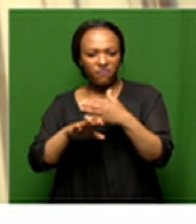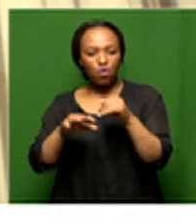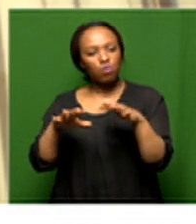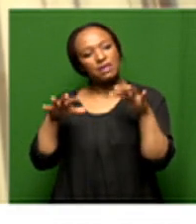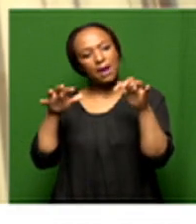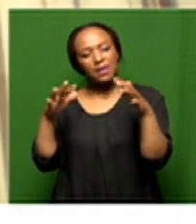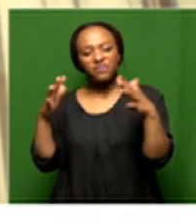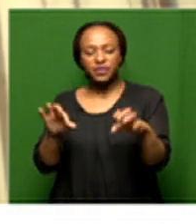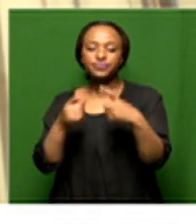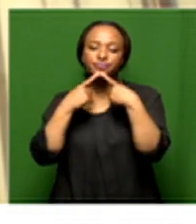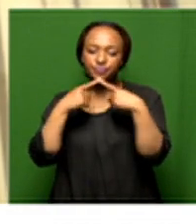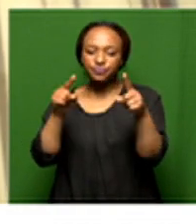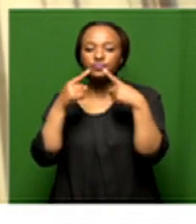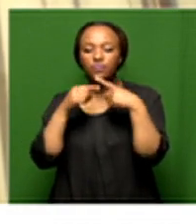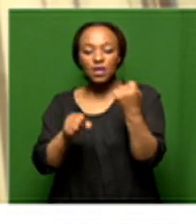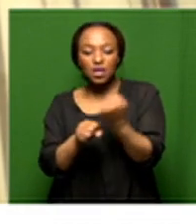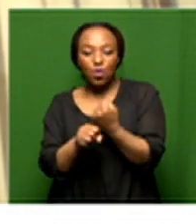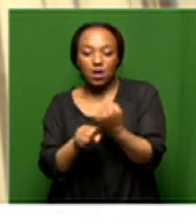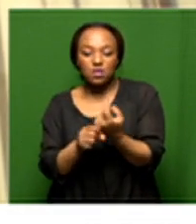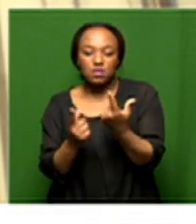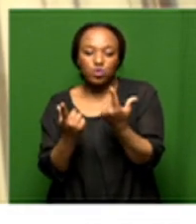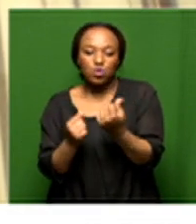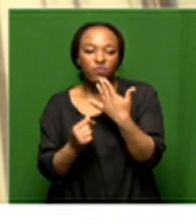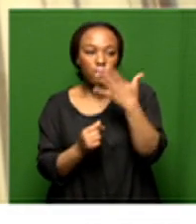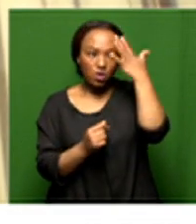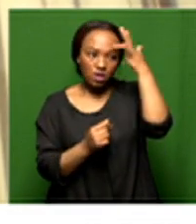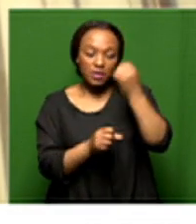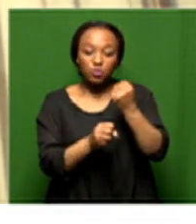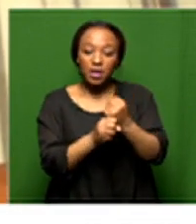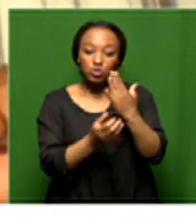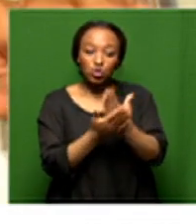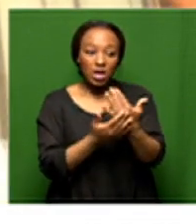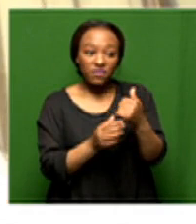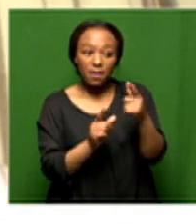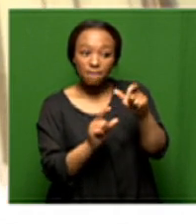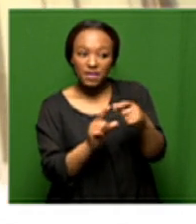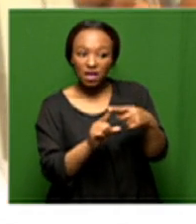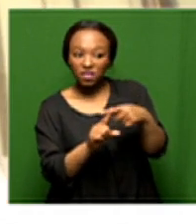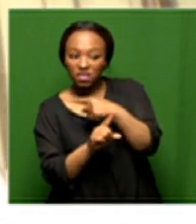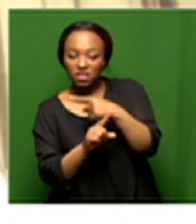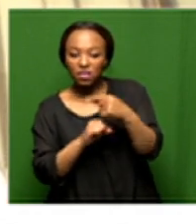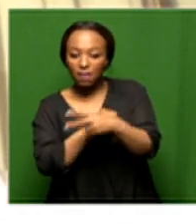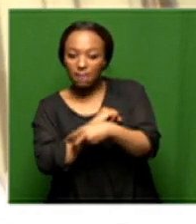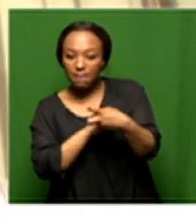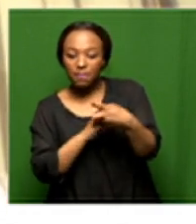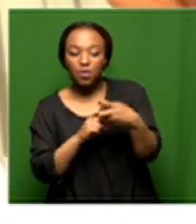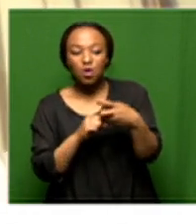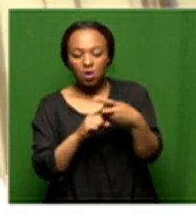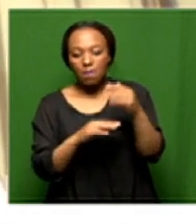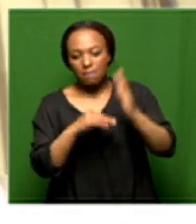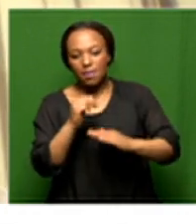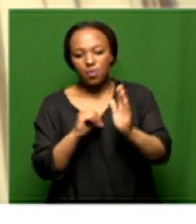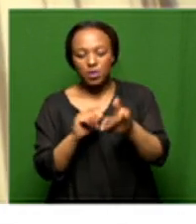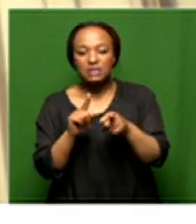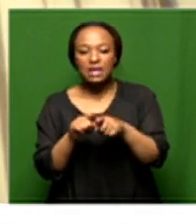indicating the work that we where the state is doing to ensure that there's consequent management then parliament is on overdrive with